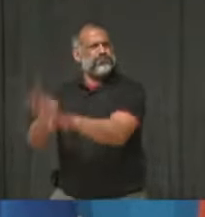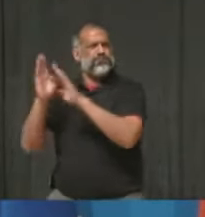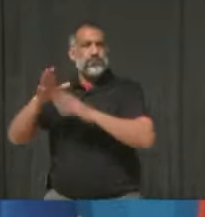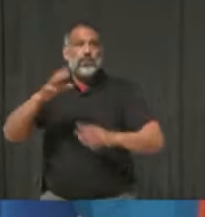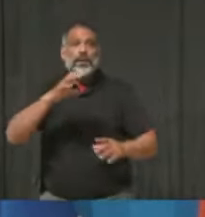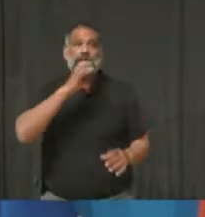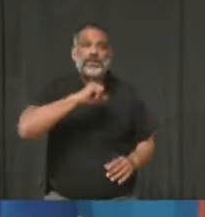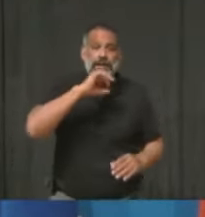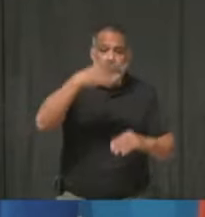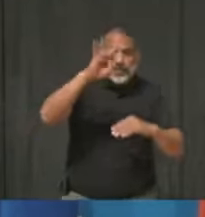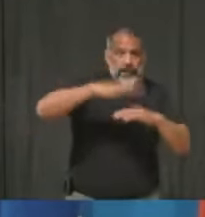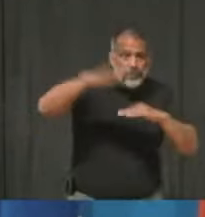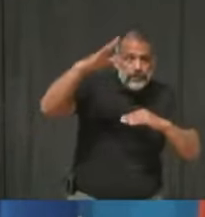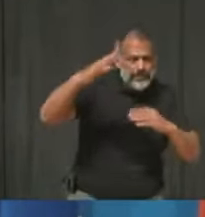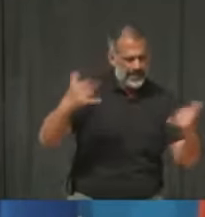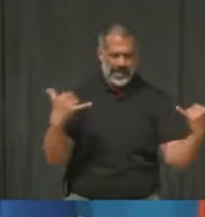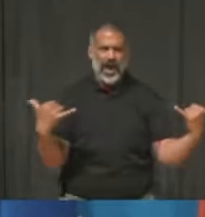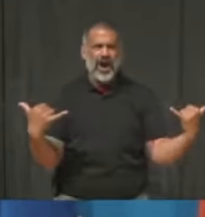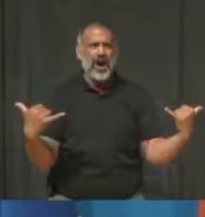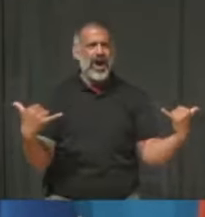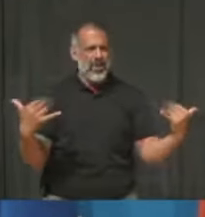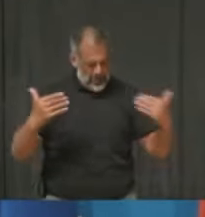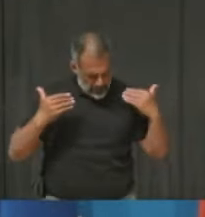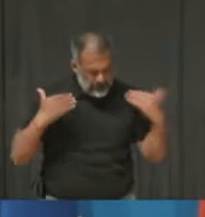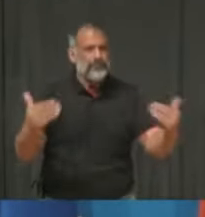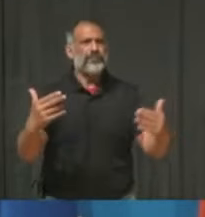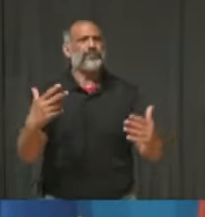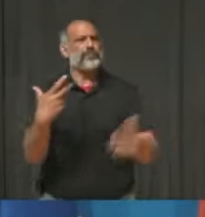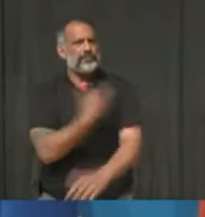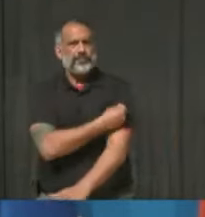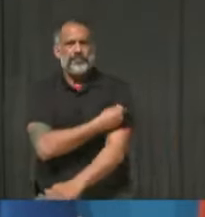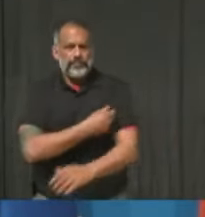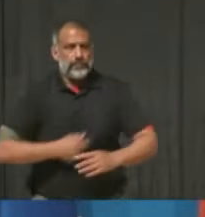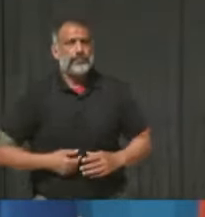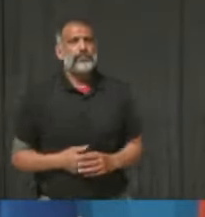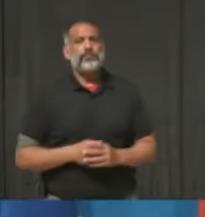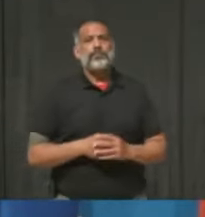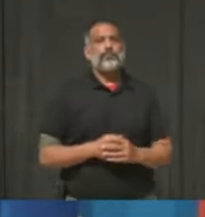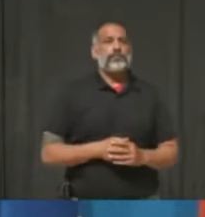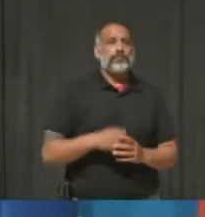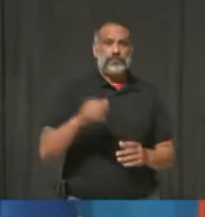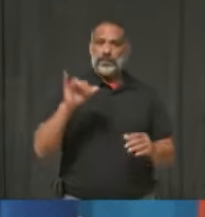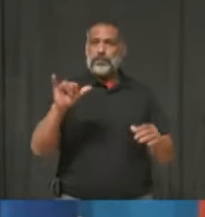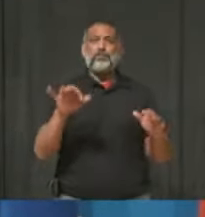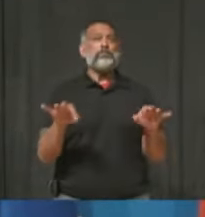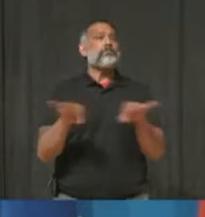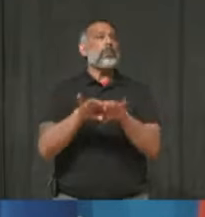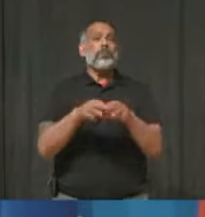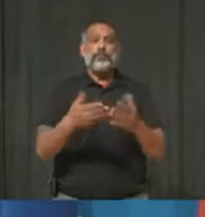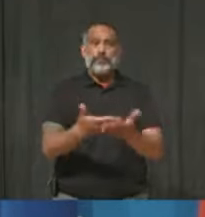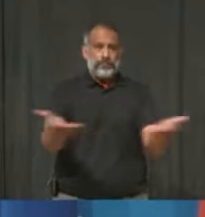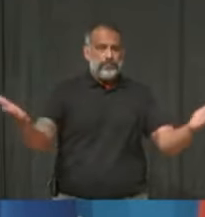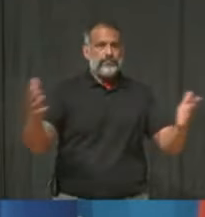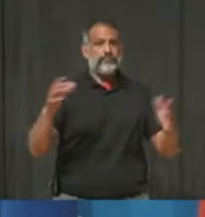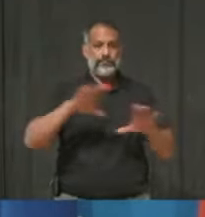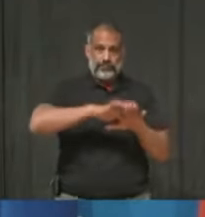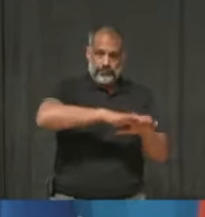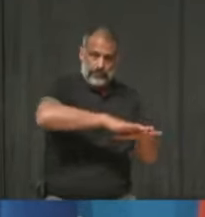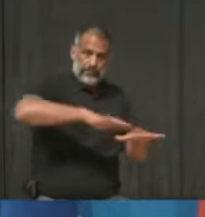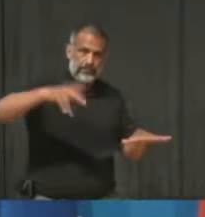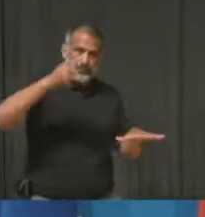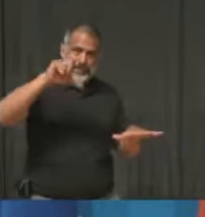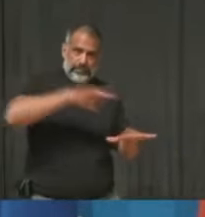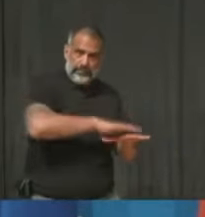and older now eligible for the vaccine. This was so critical for us to do here in Peel Region.